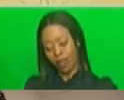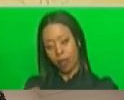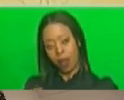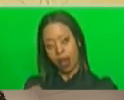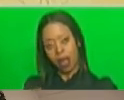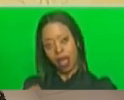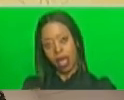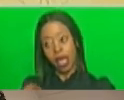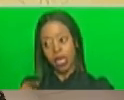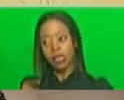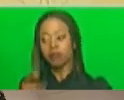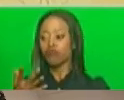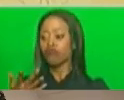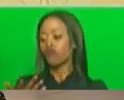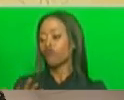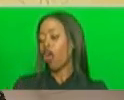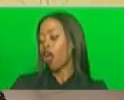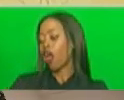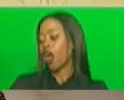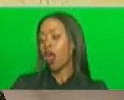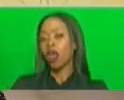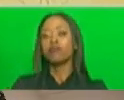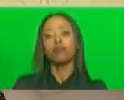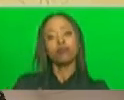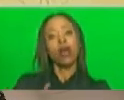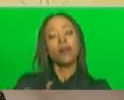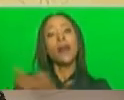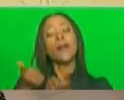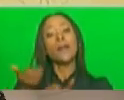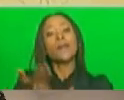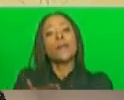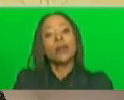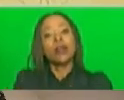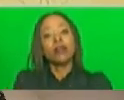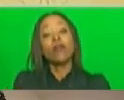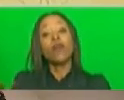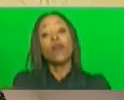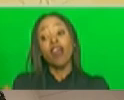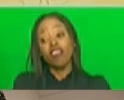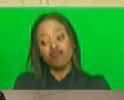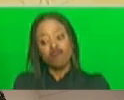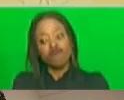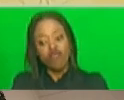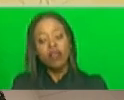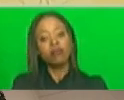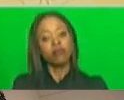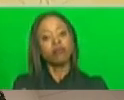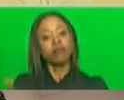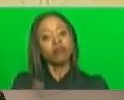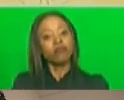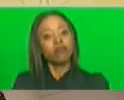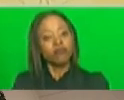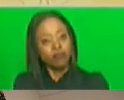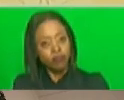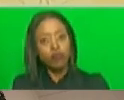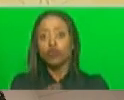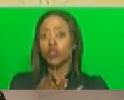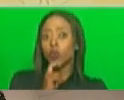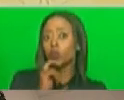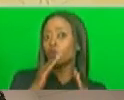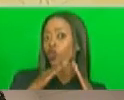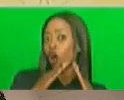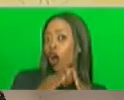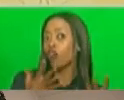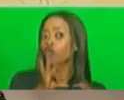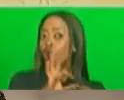informally sold why called street pesticide for domestic use